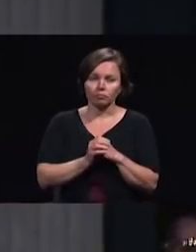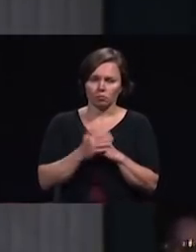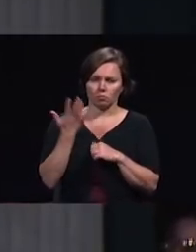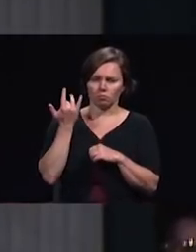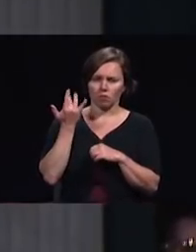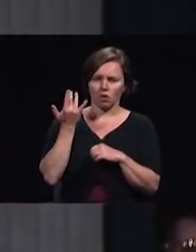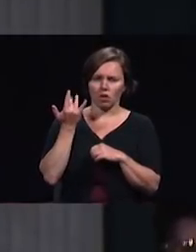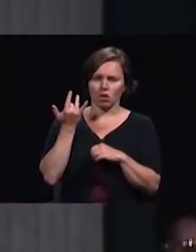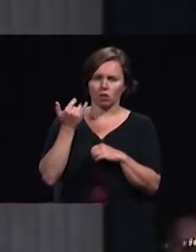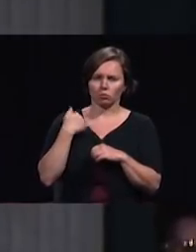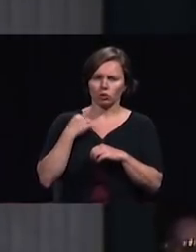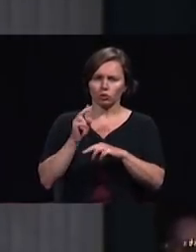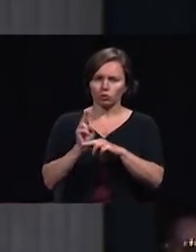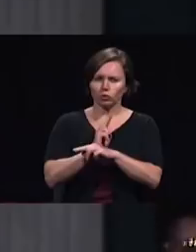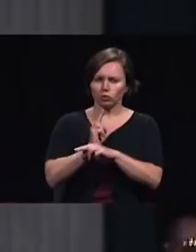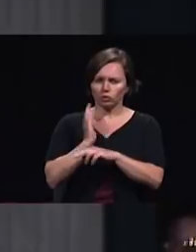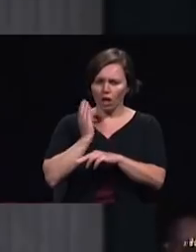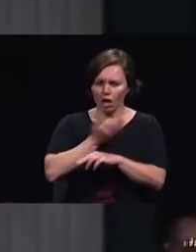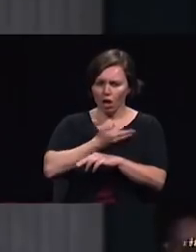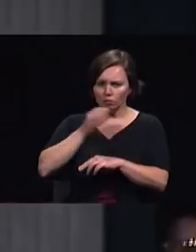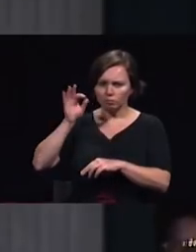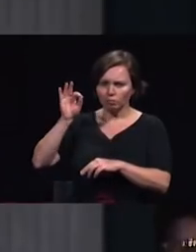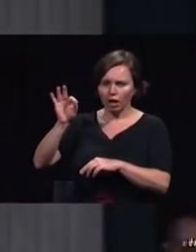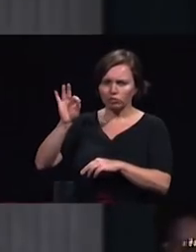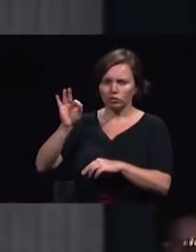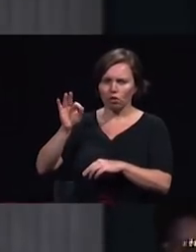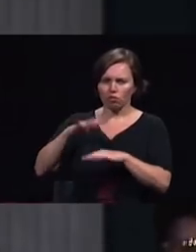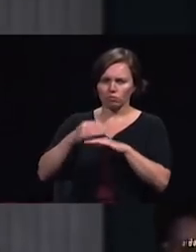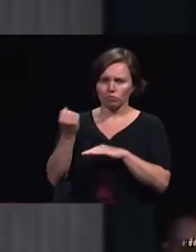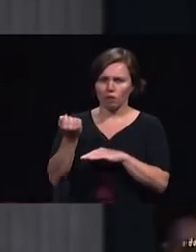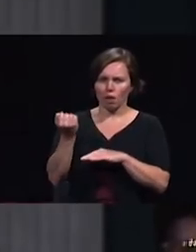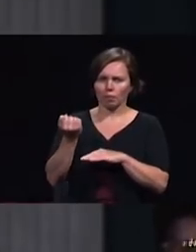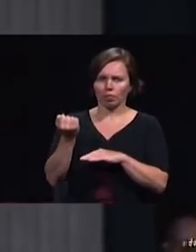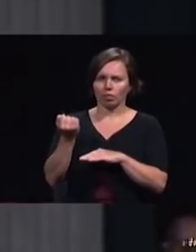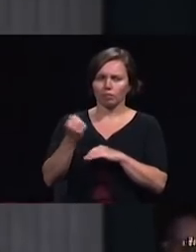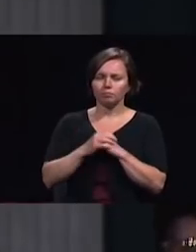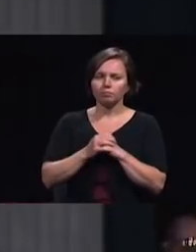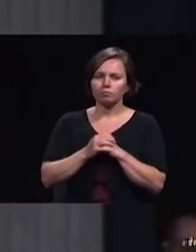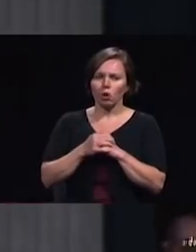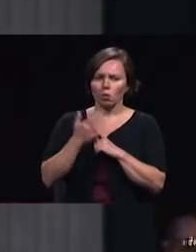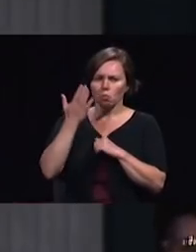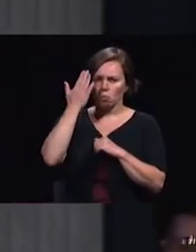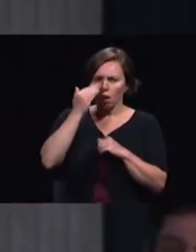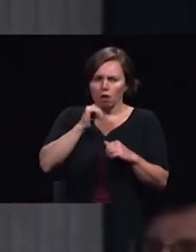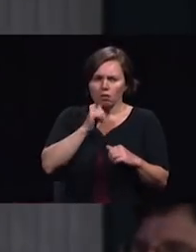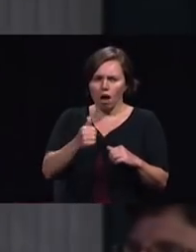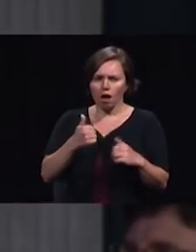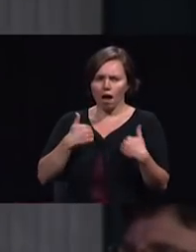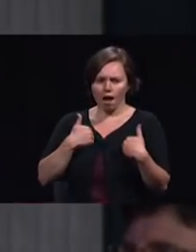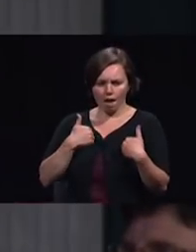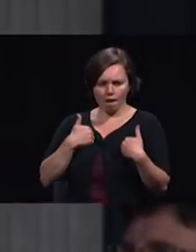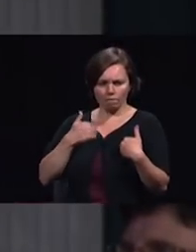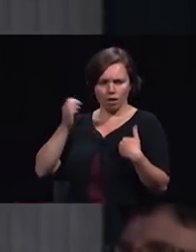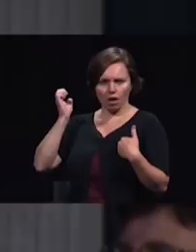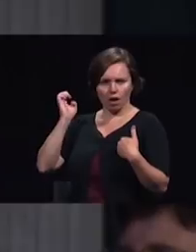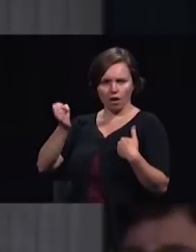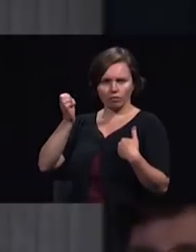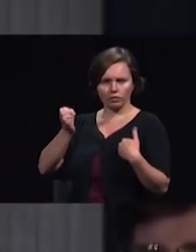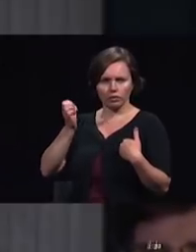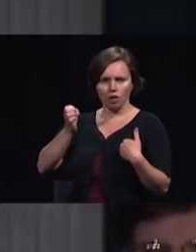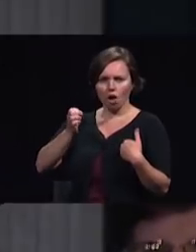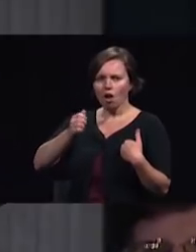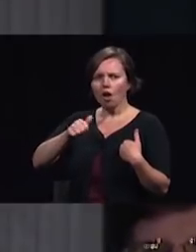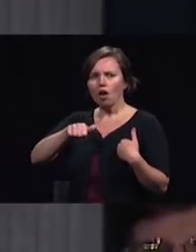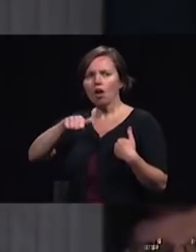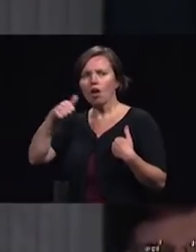words why not to use our own pulpits to do evangelism most of the sabbaths I tried